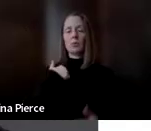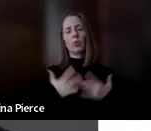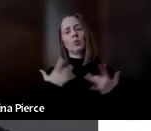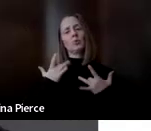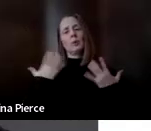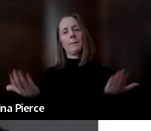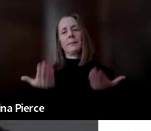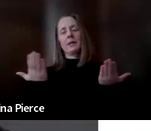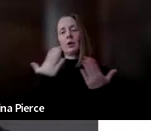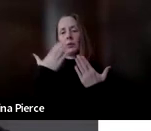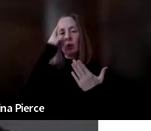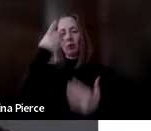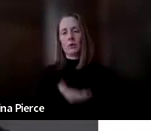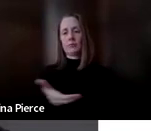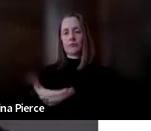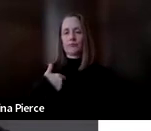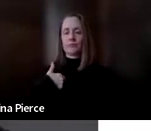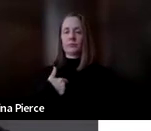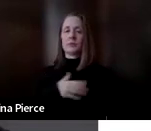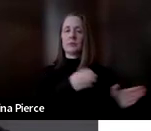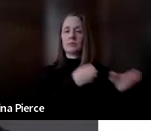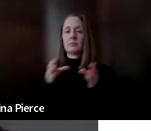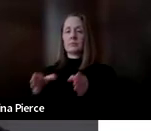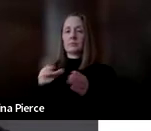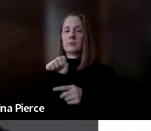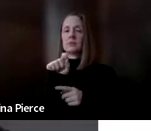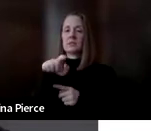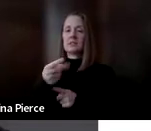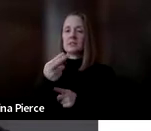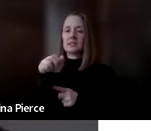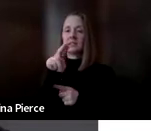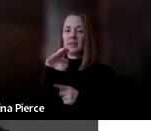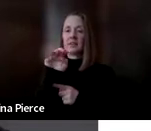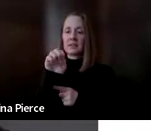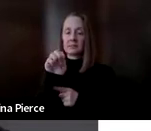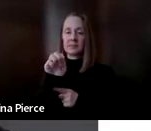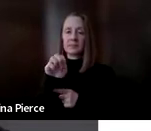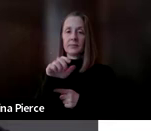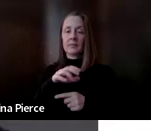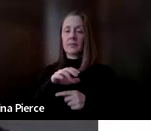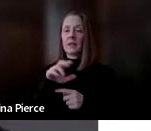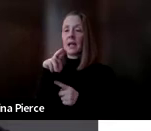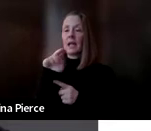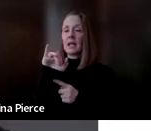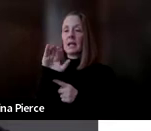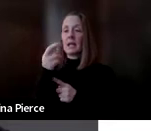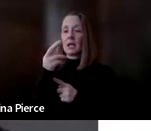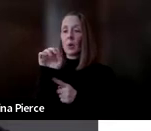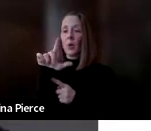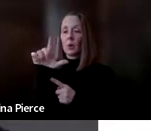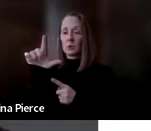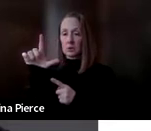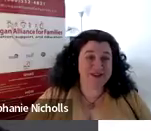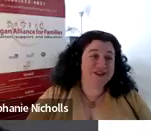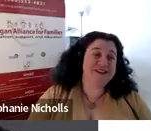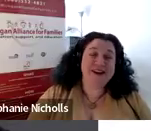And then Stephanie, will you introduce yourself as well, please? I would love to. Thank you, Caitlin. I am Stephanie Nichols. I am not a